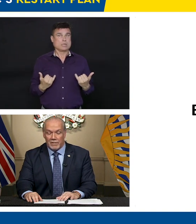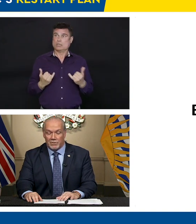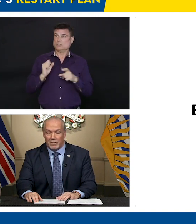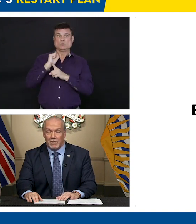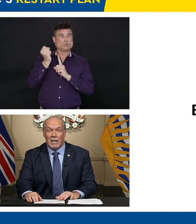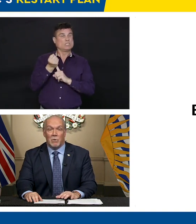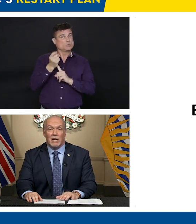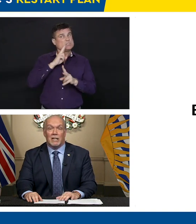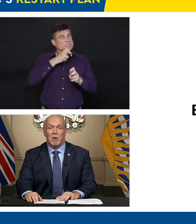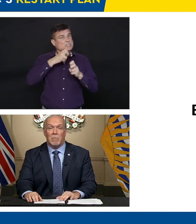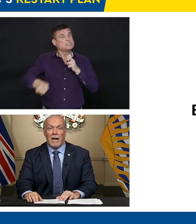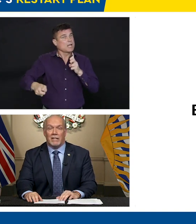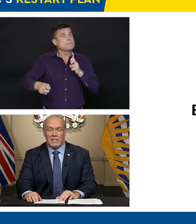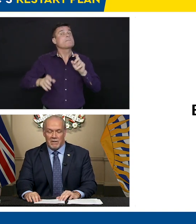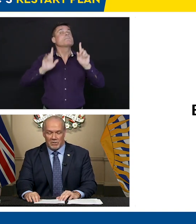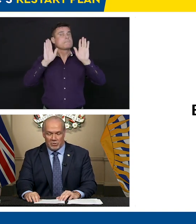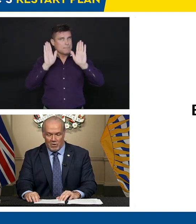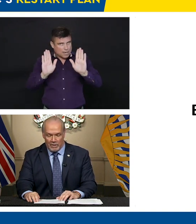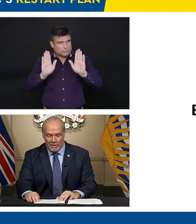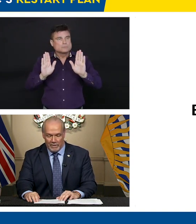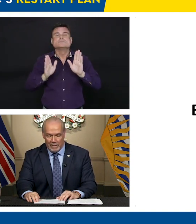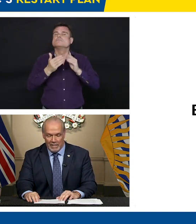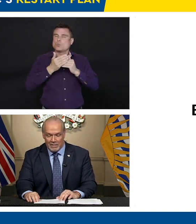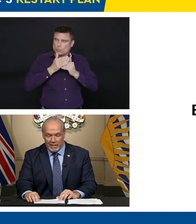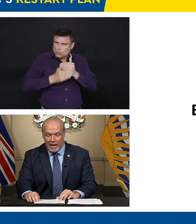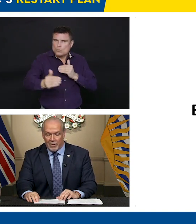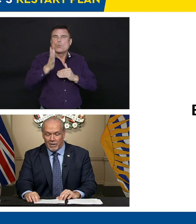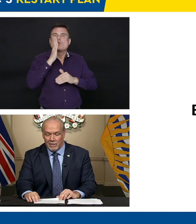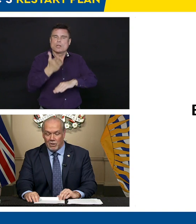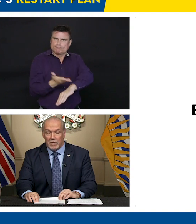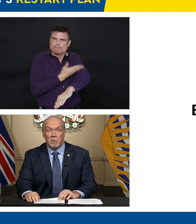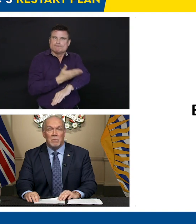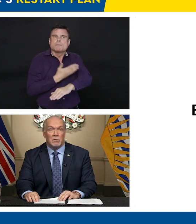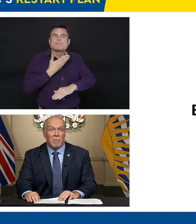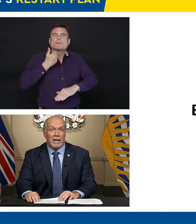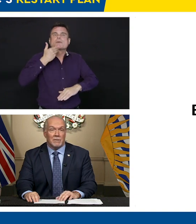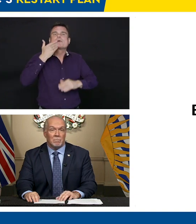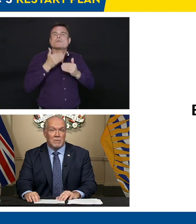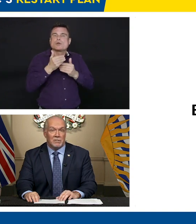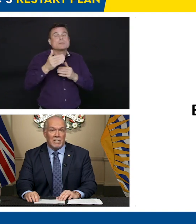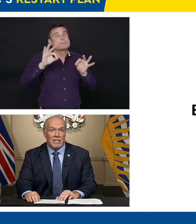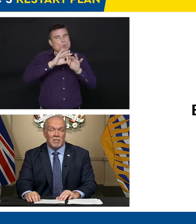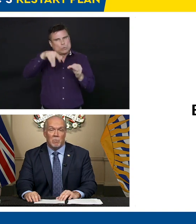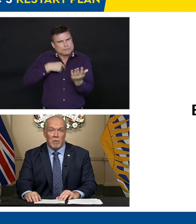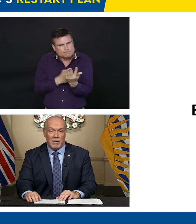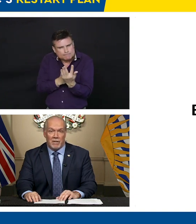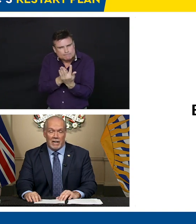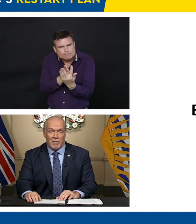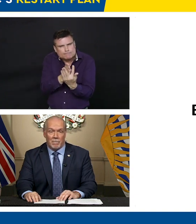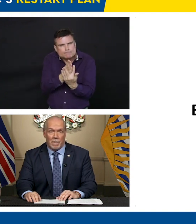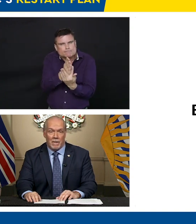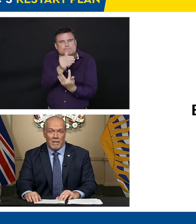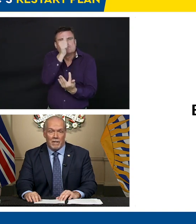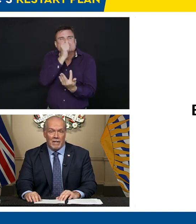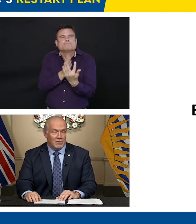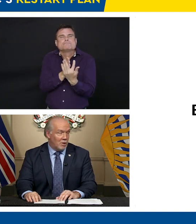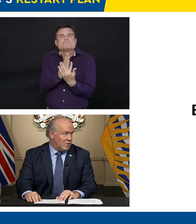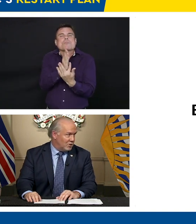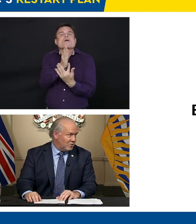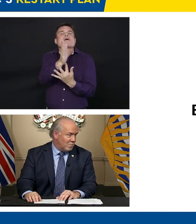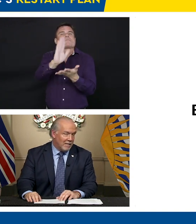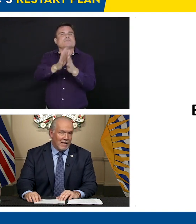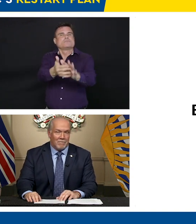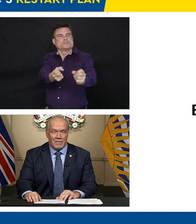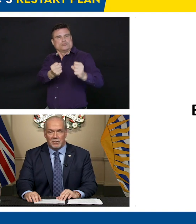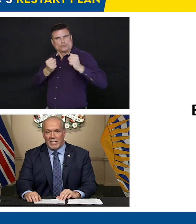get through this, and we're going to come back even stronger. Together, we can build back BC better than ever. And